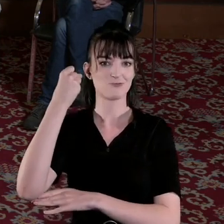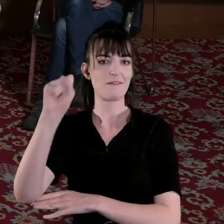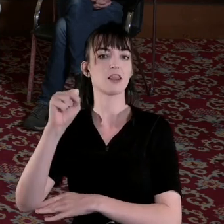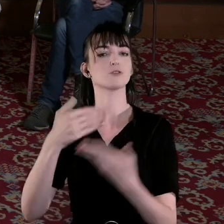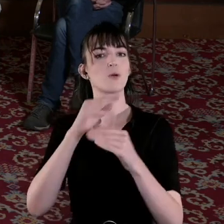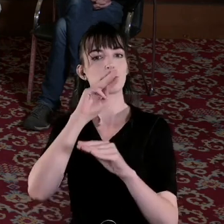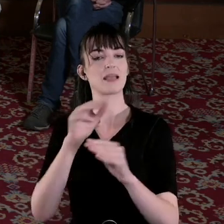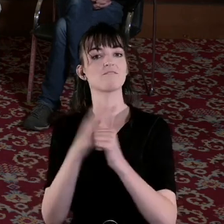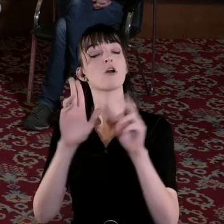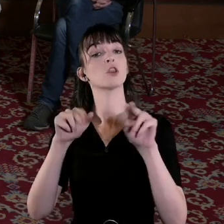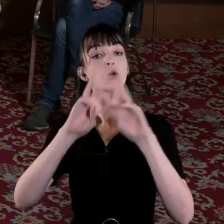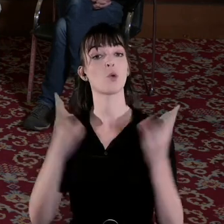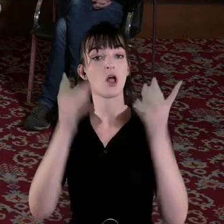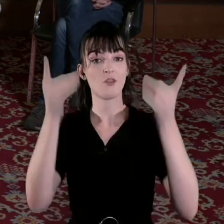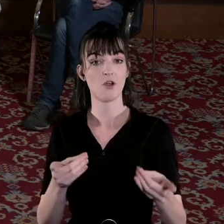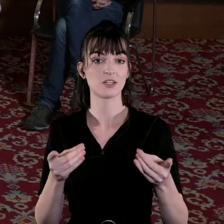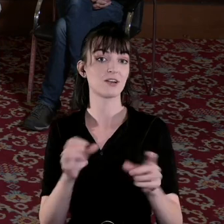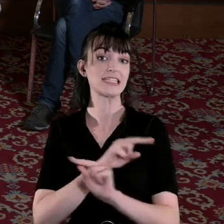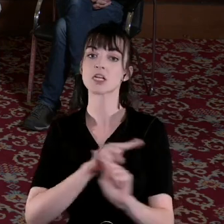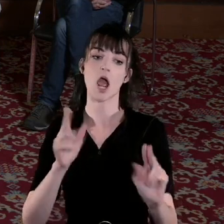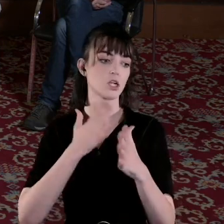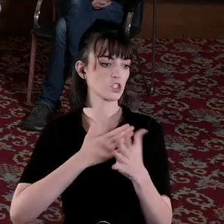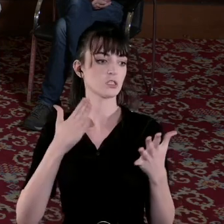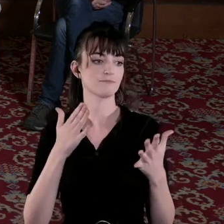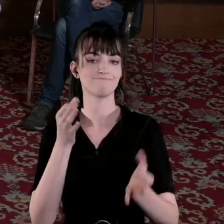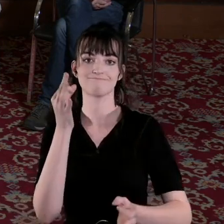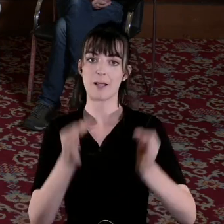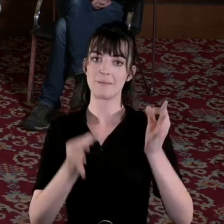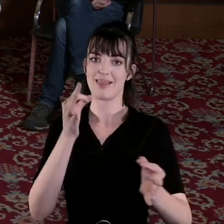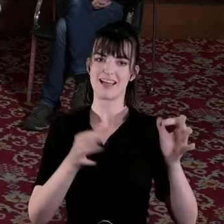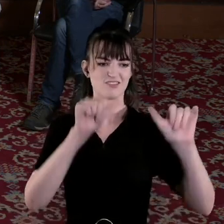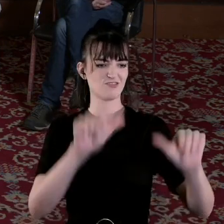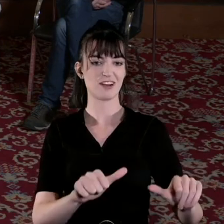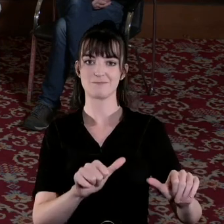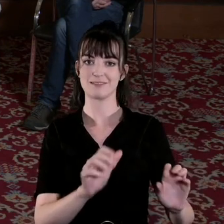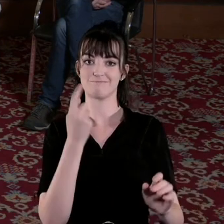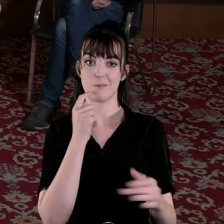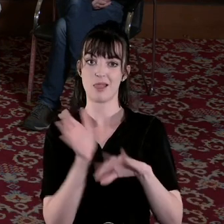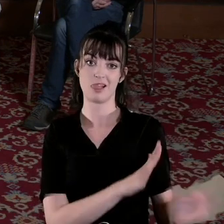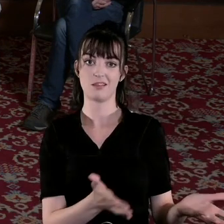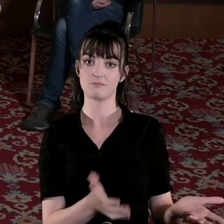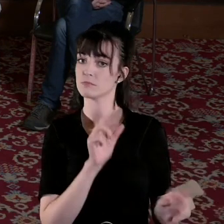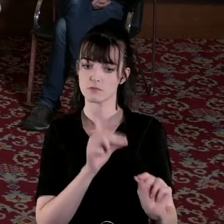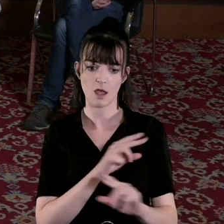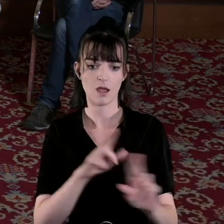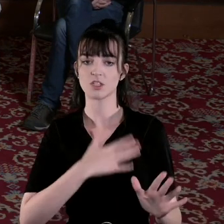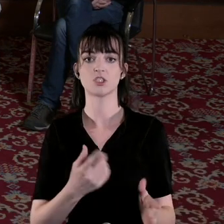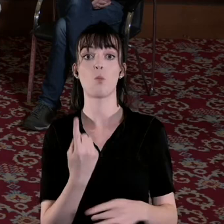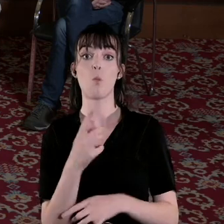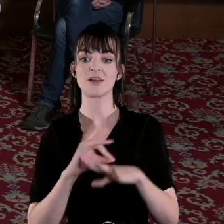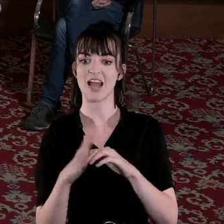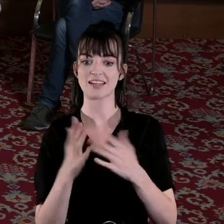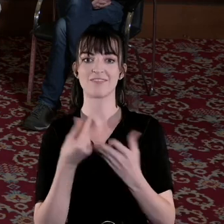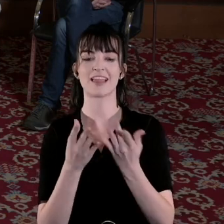world order that it wasn't just a political settlement or wasn't just this one type of creation it